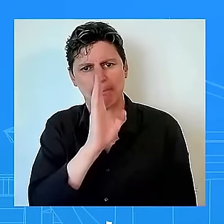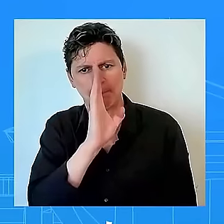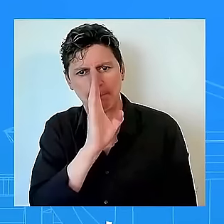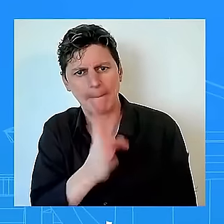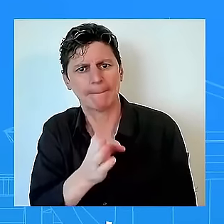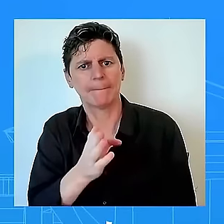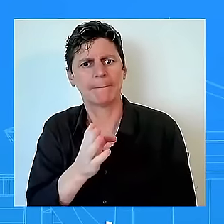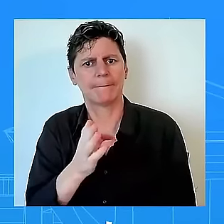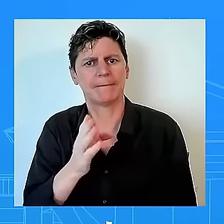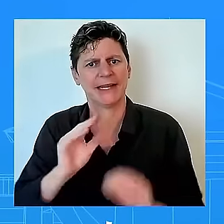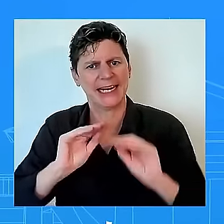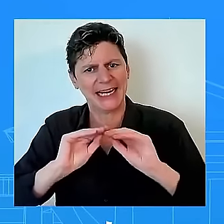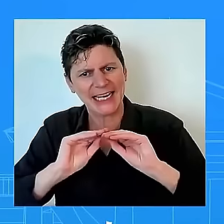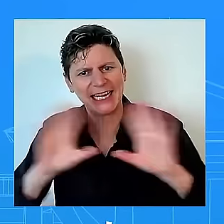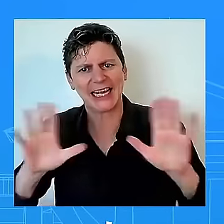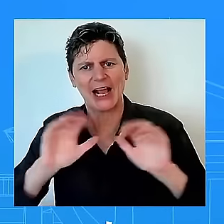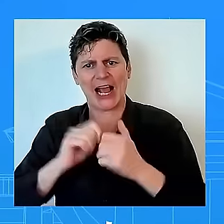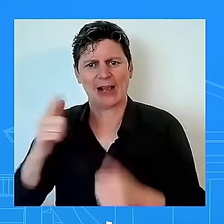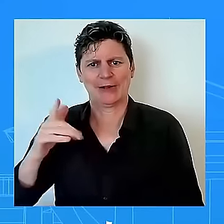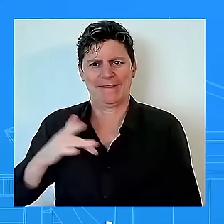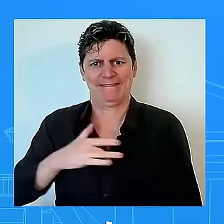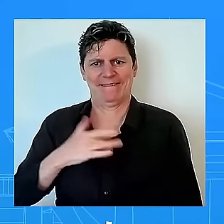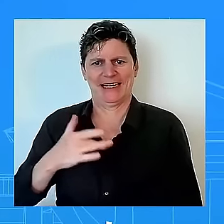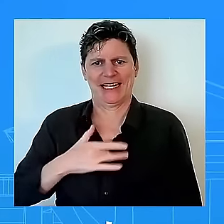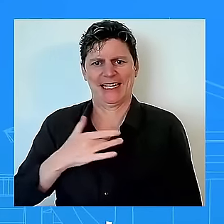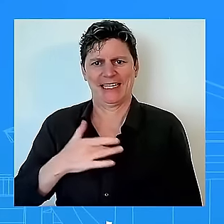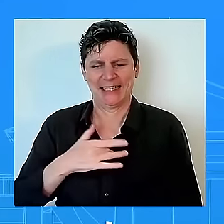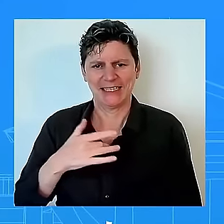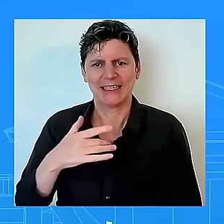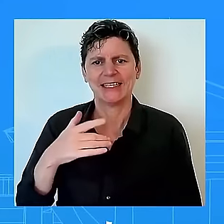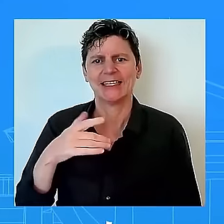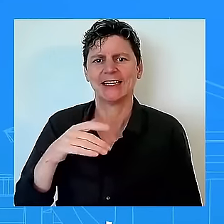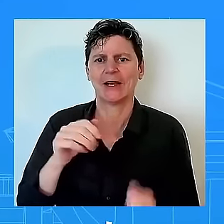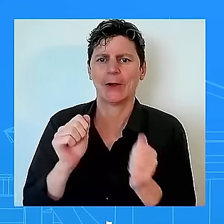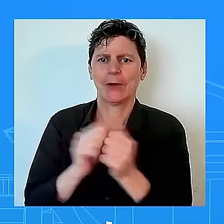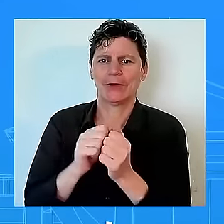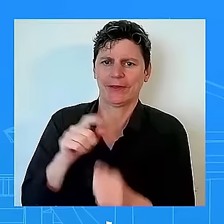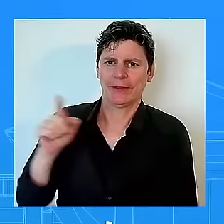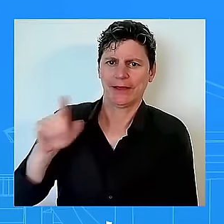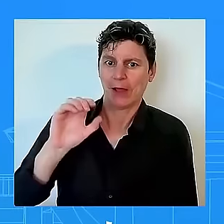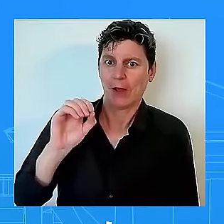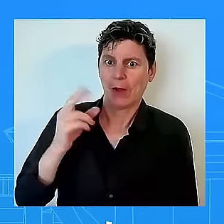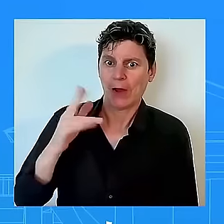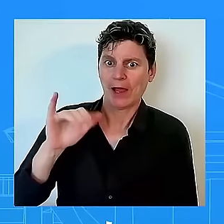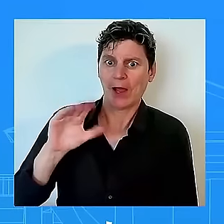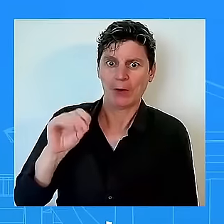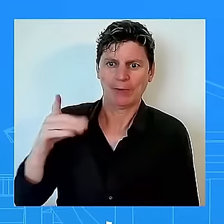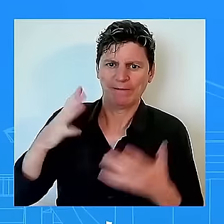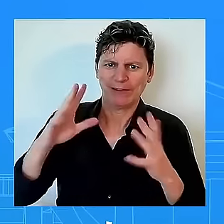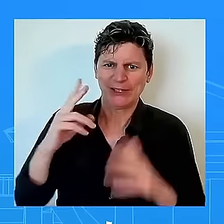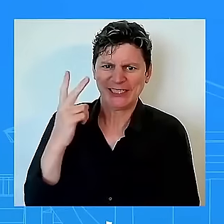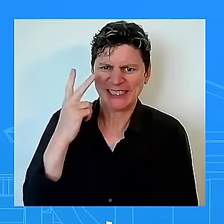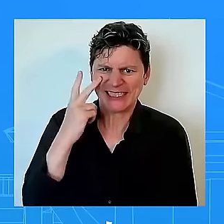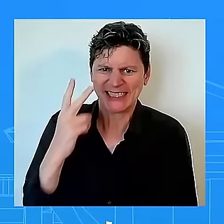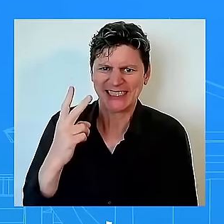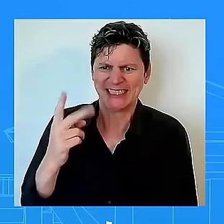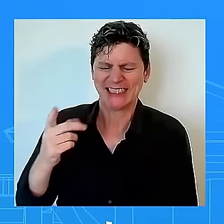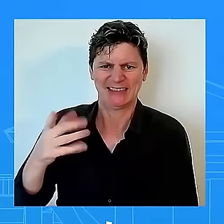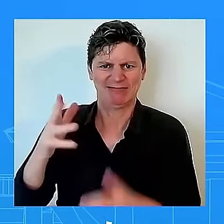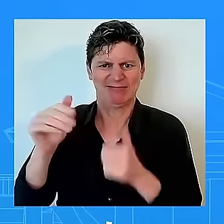um uh the hateful and dangerous uh conspiracy theories that we've heard uh